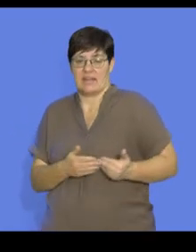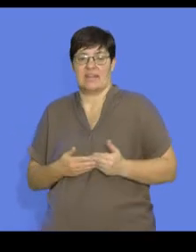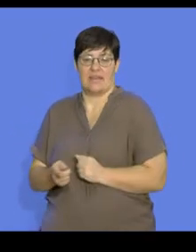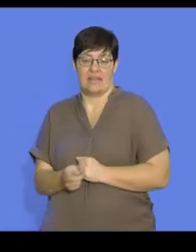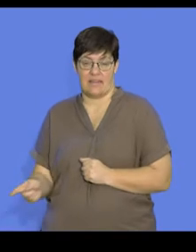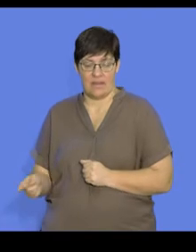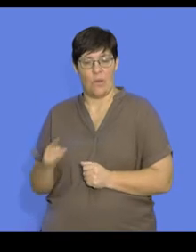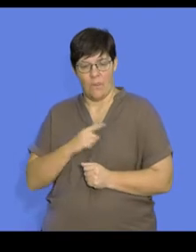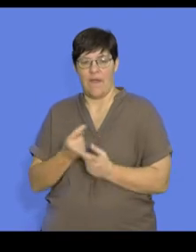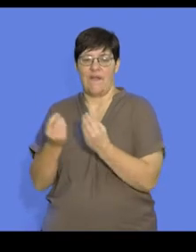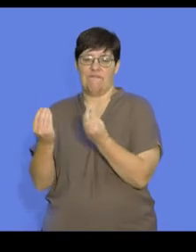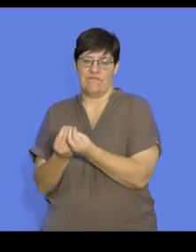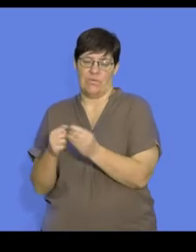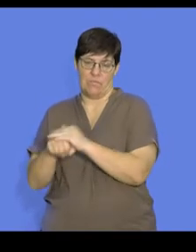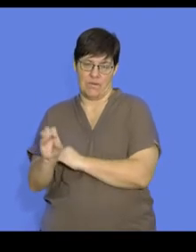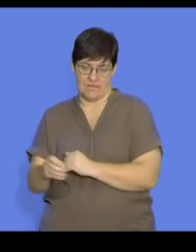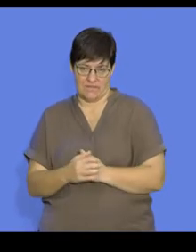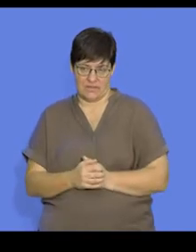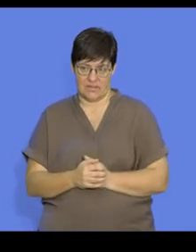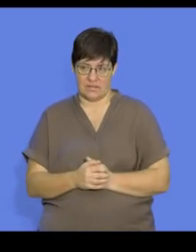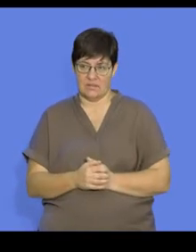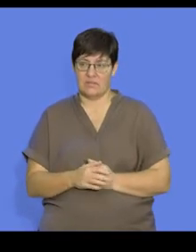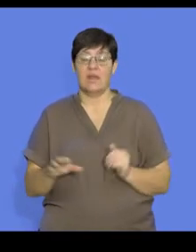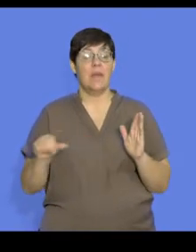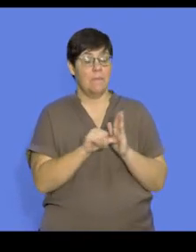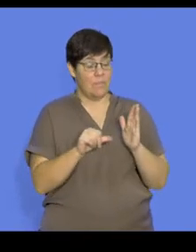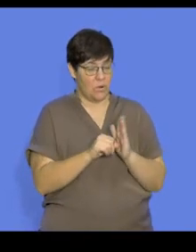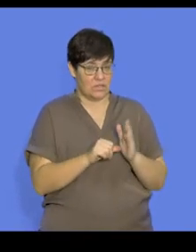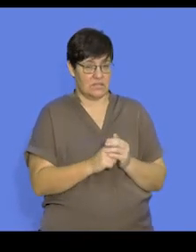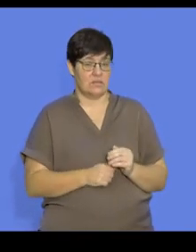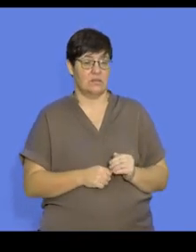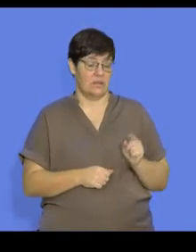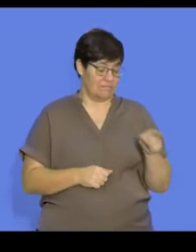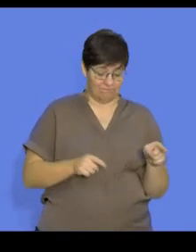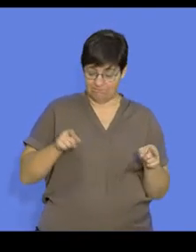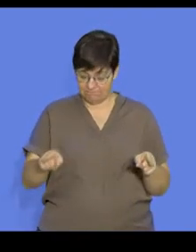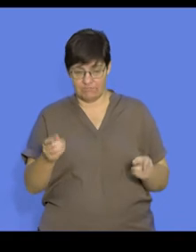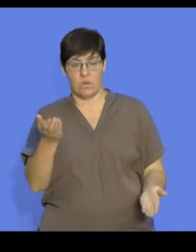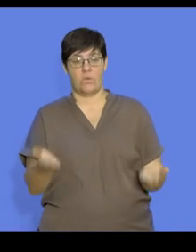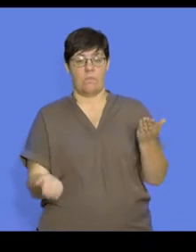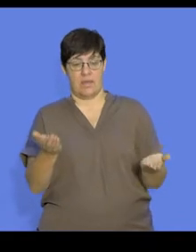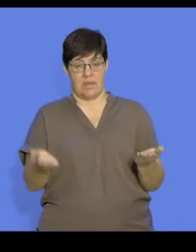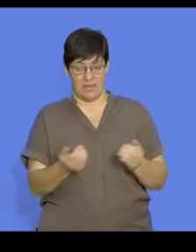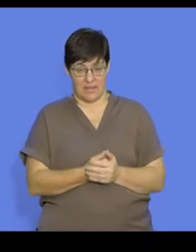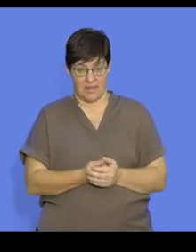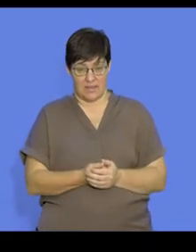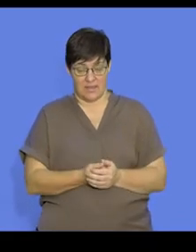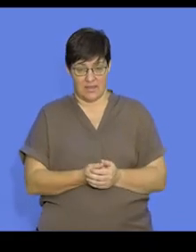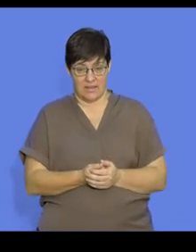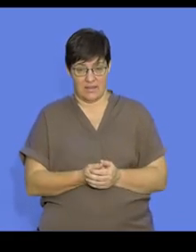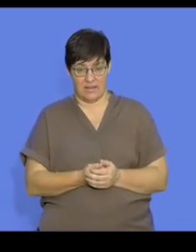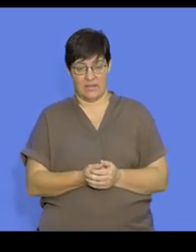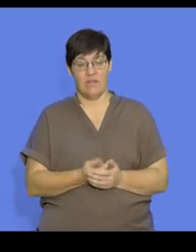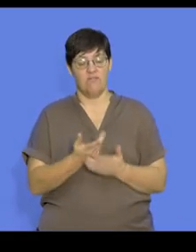care for them. As we wrap this section up, it's important that we compare the R and K strategies as reproductive